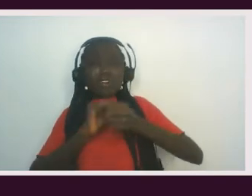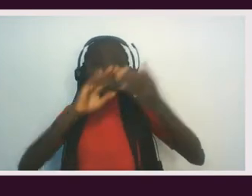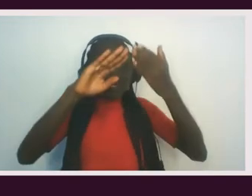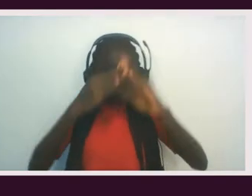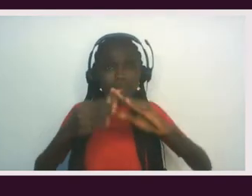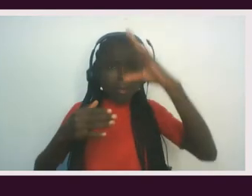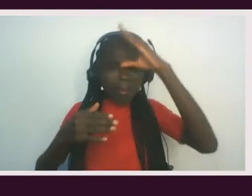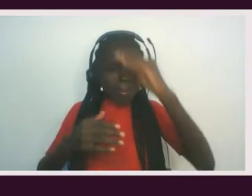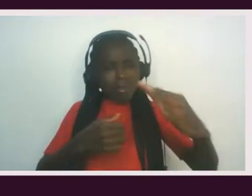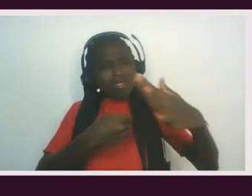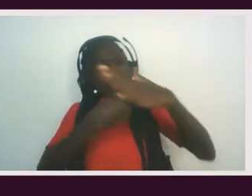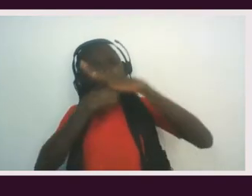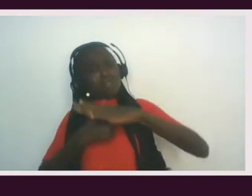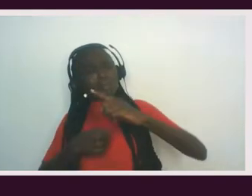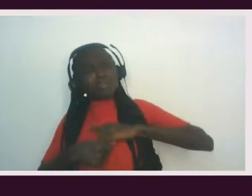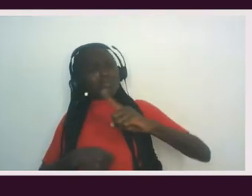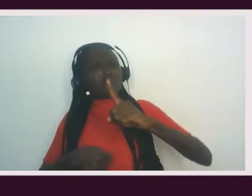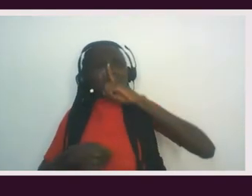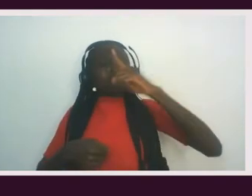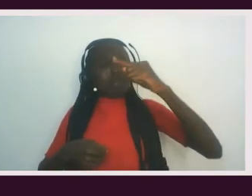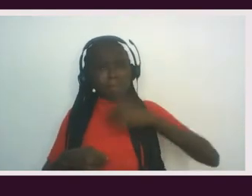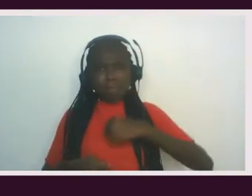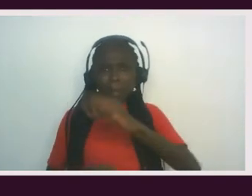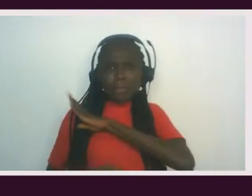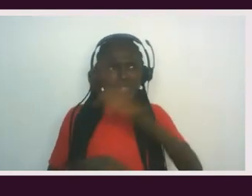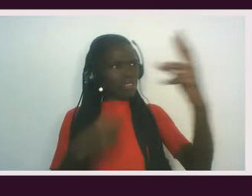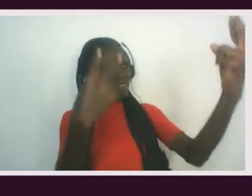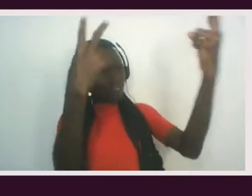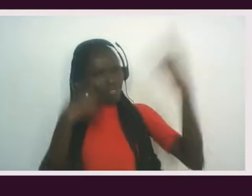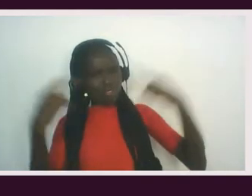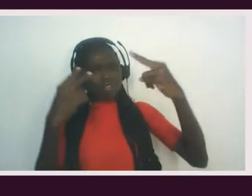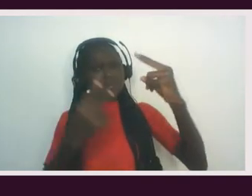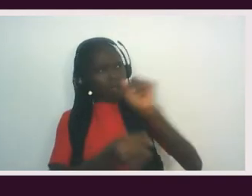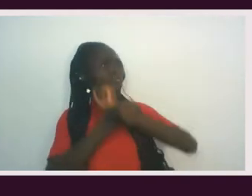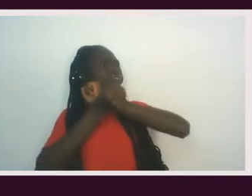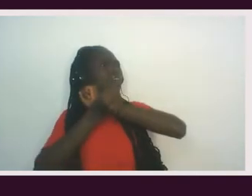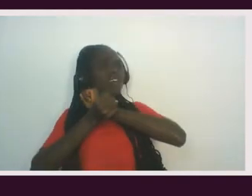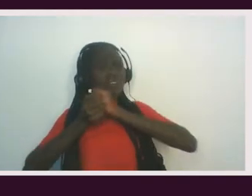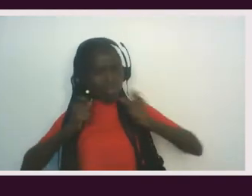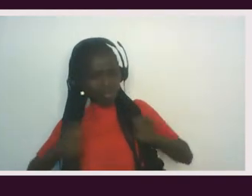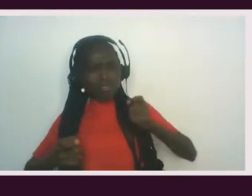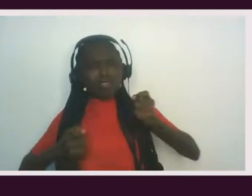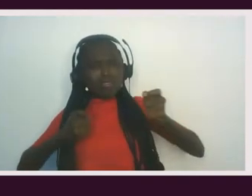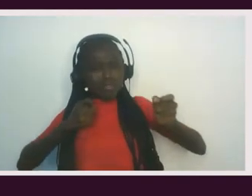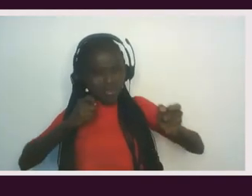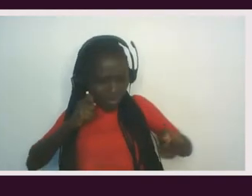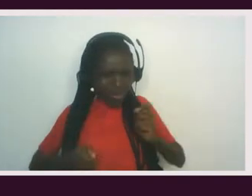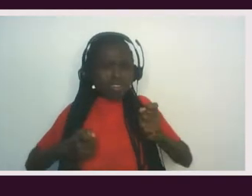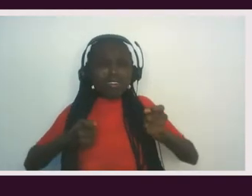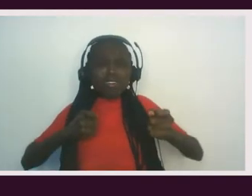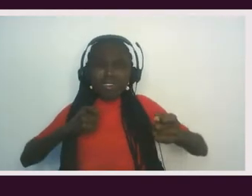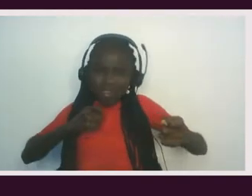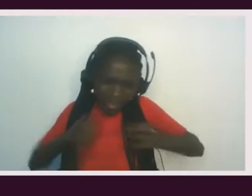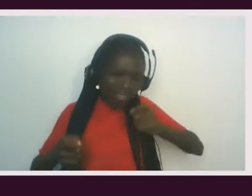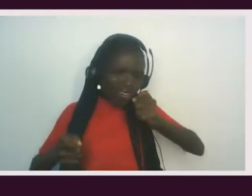silences me, shaming me for being wild, wanting to possess me and my soul, controlling, contorting. Is